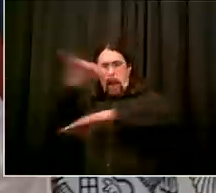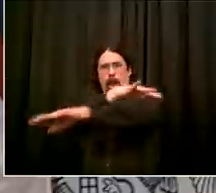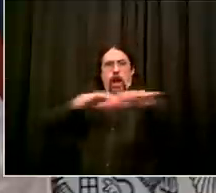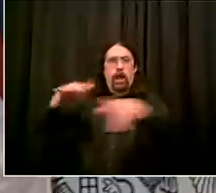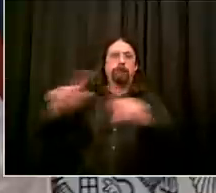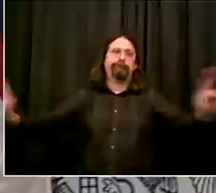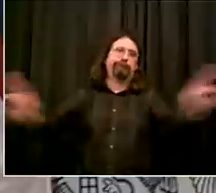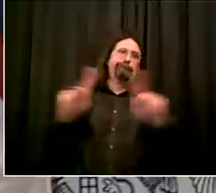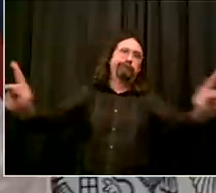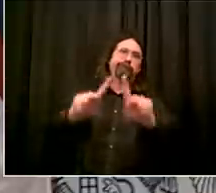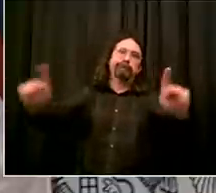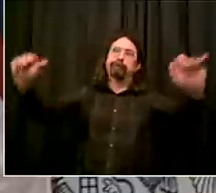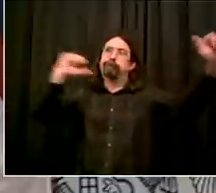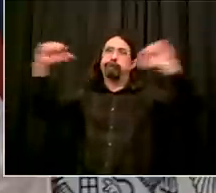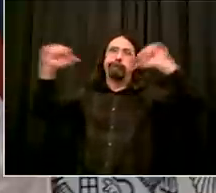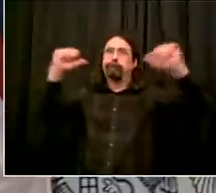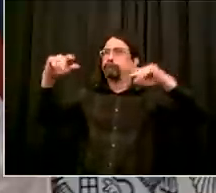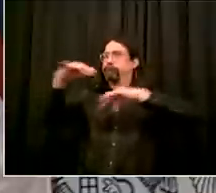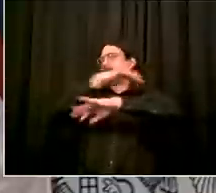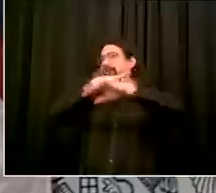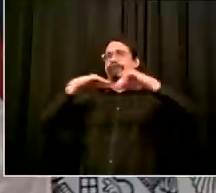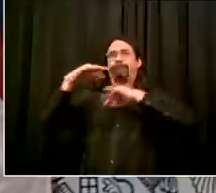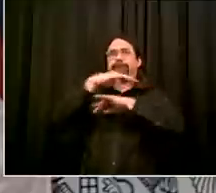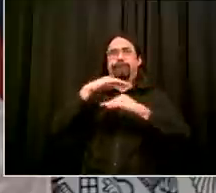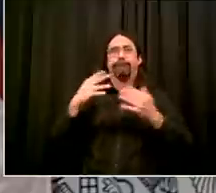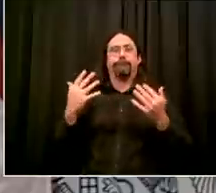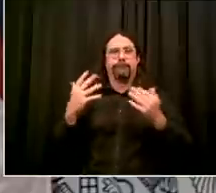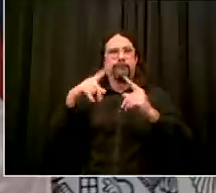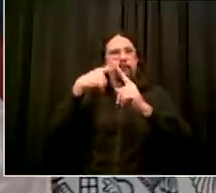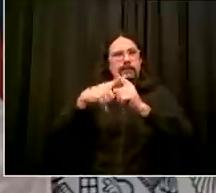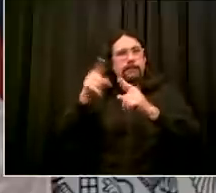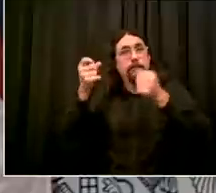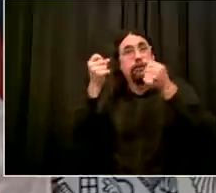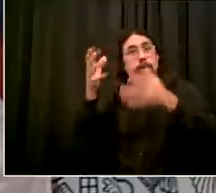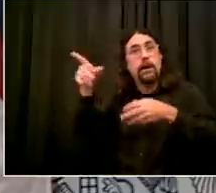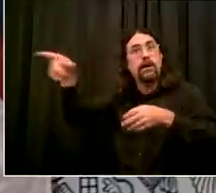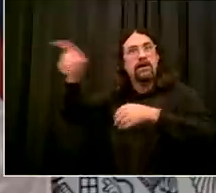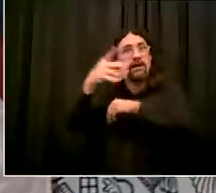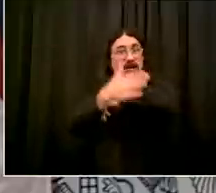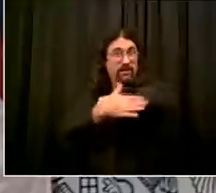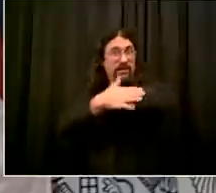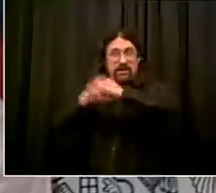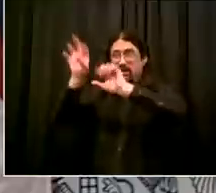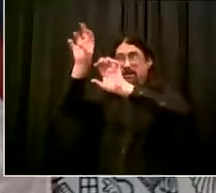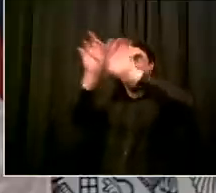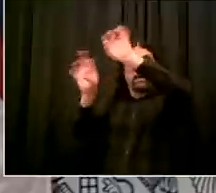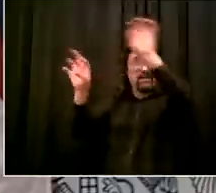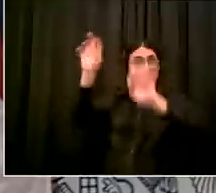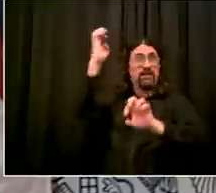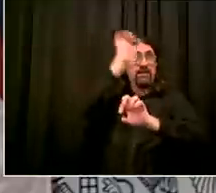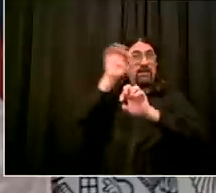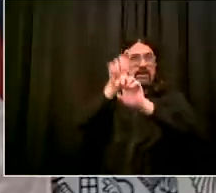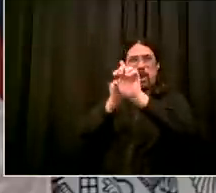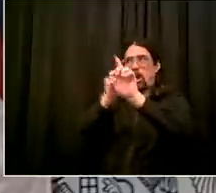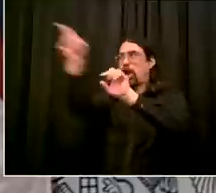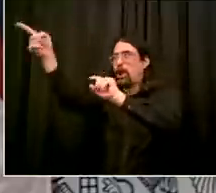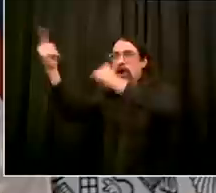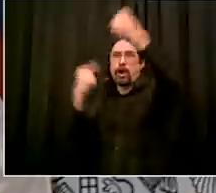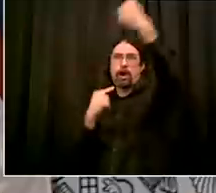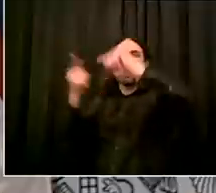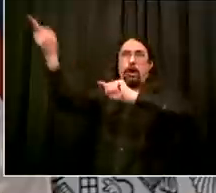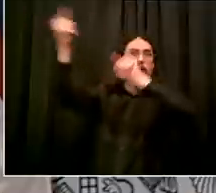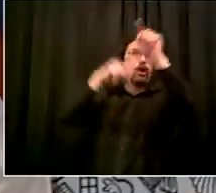here there's obviously been a really devoted approach to quarantine here and a lot of messaging about that i think has had an impact